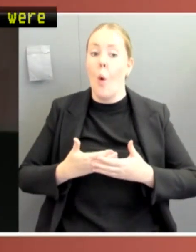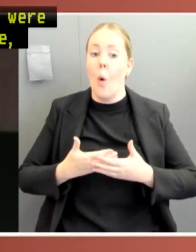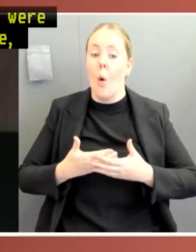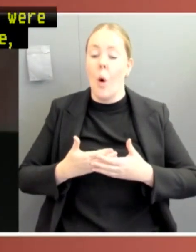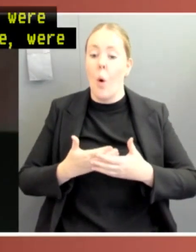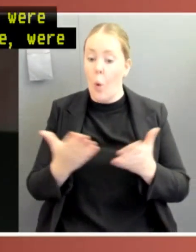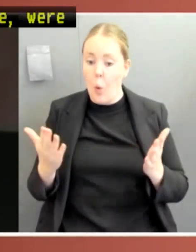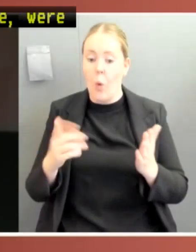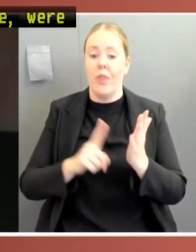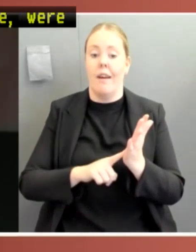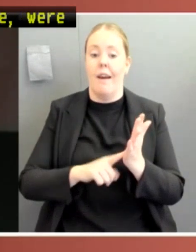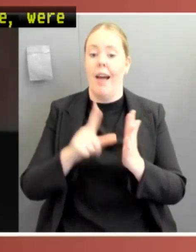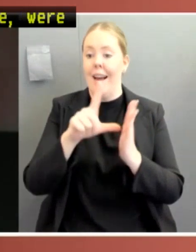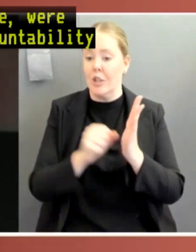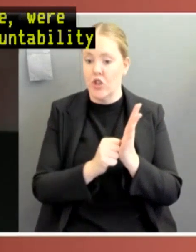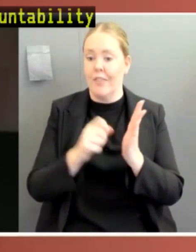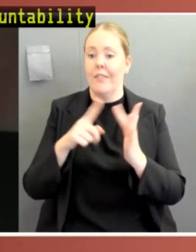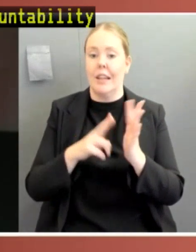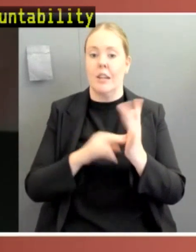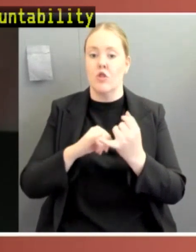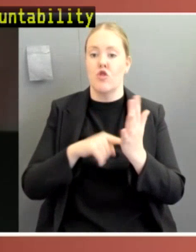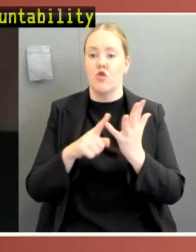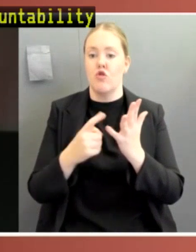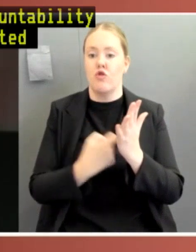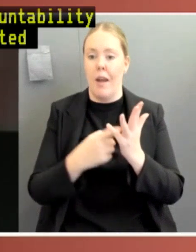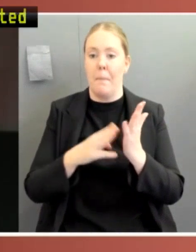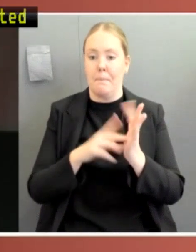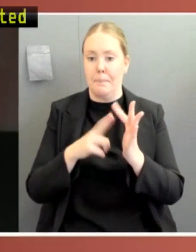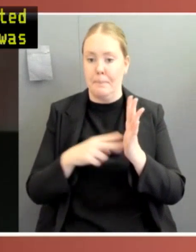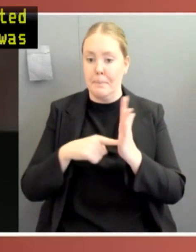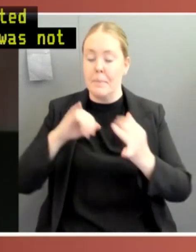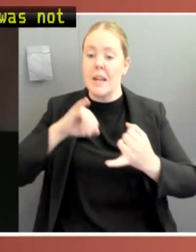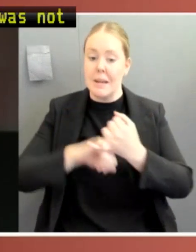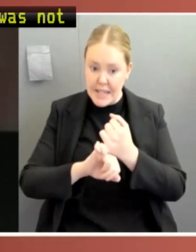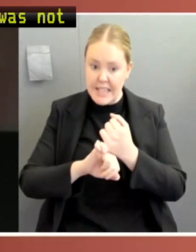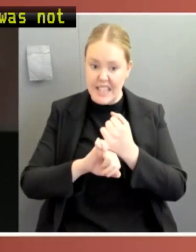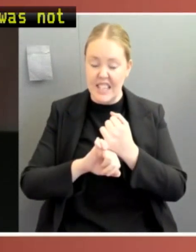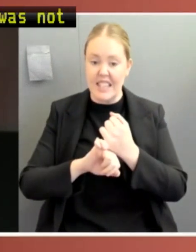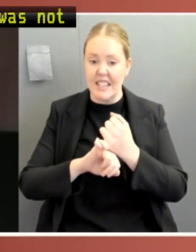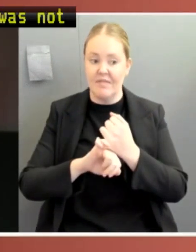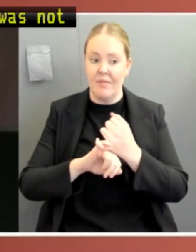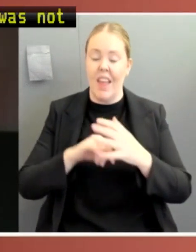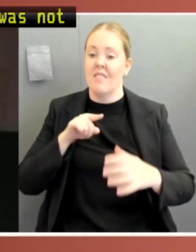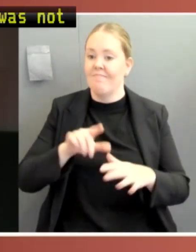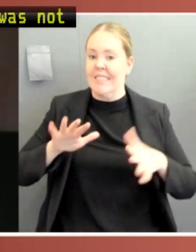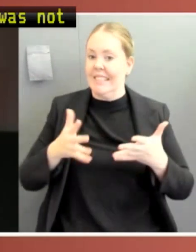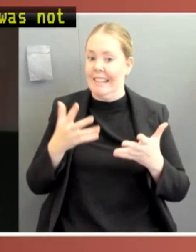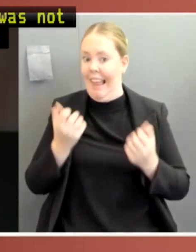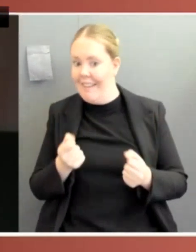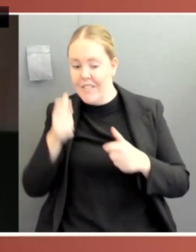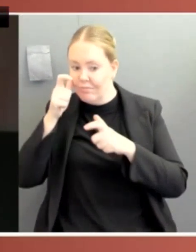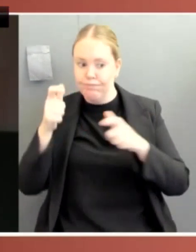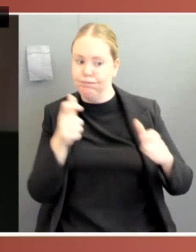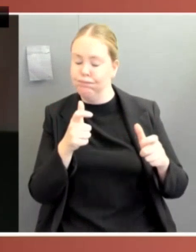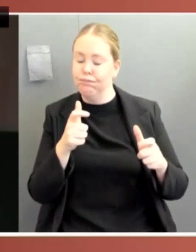the parliament, by elected representatives. But this was not for lack of trying by some parliamentarians. On the 14th of September 2021, members of the New South